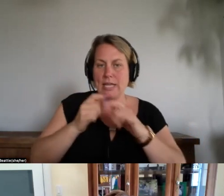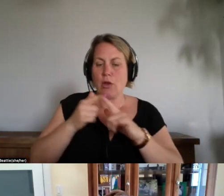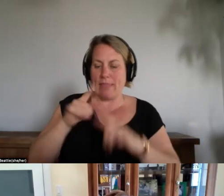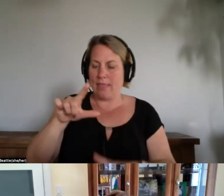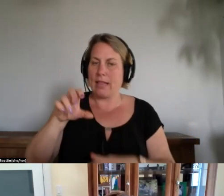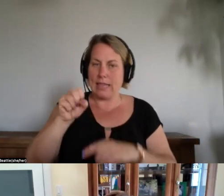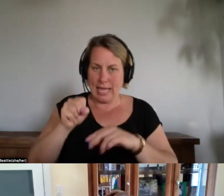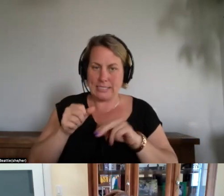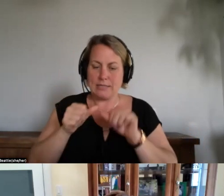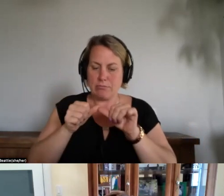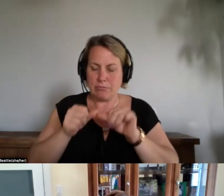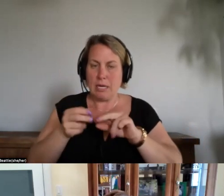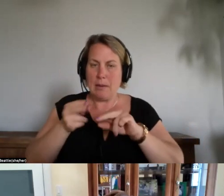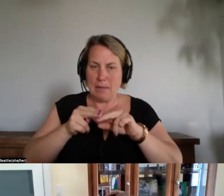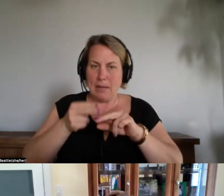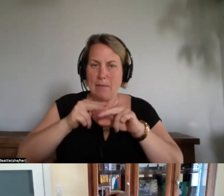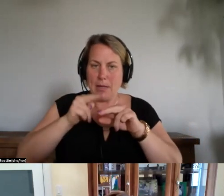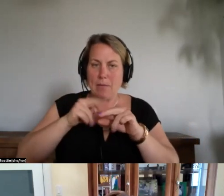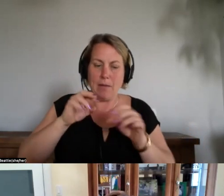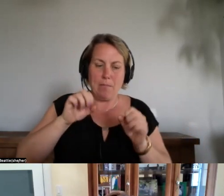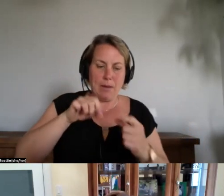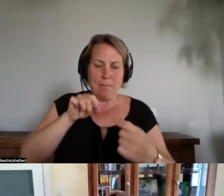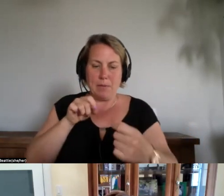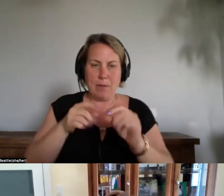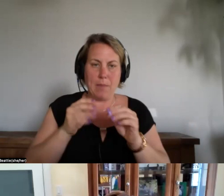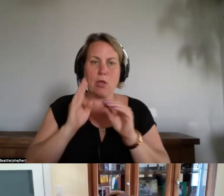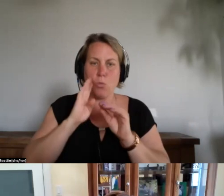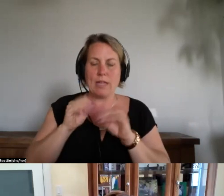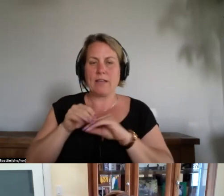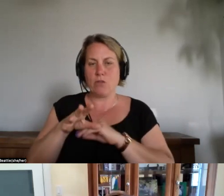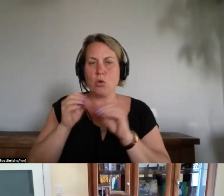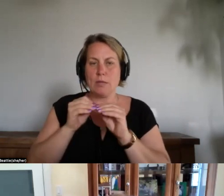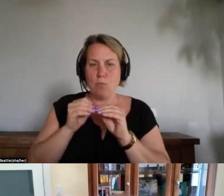more memory so that's just one um